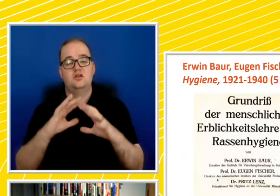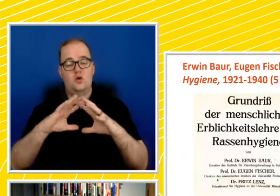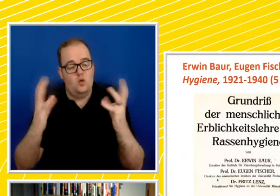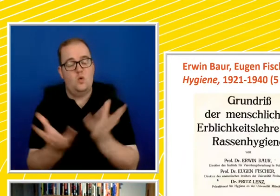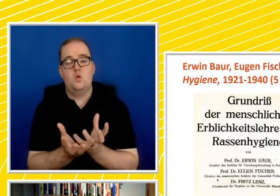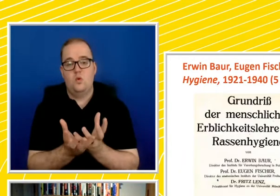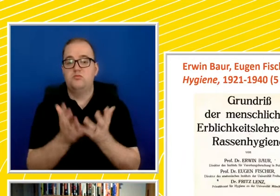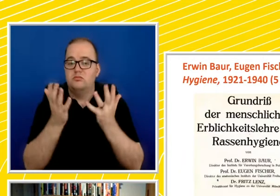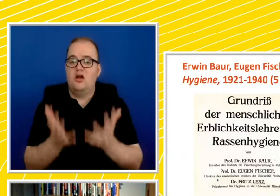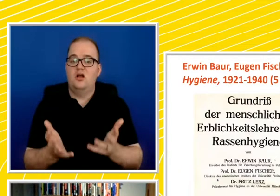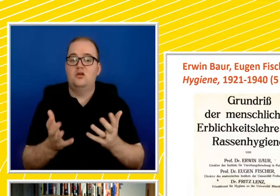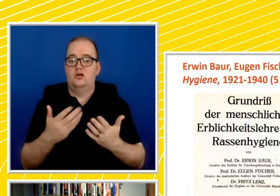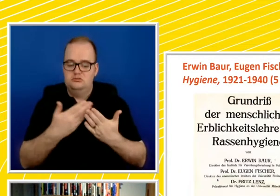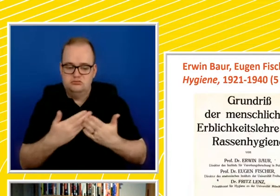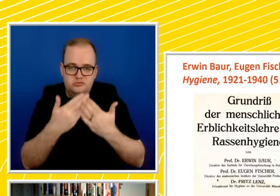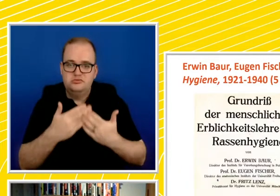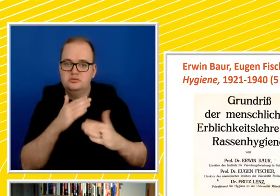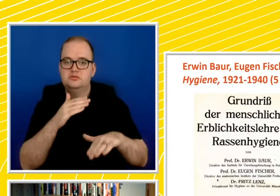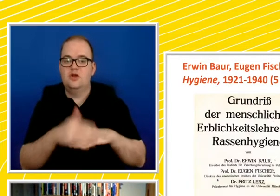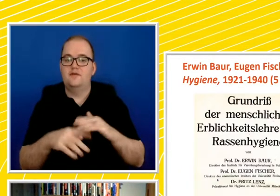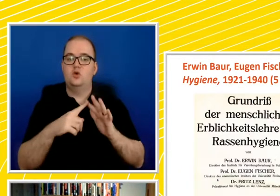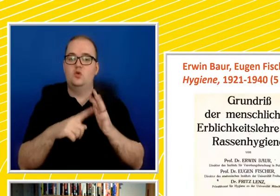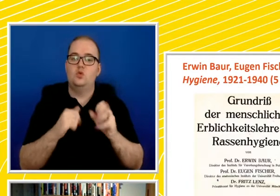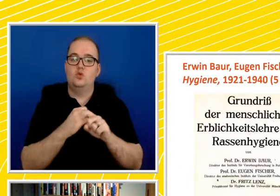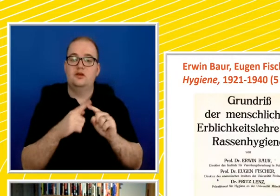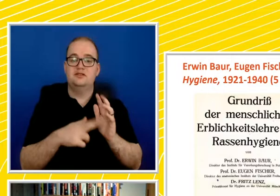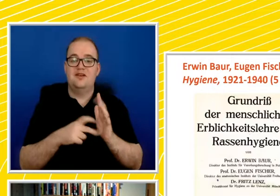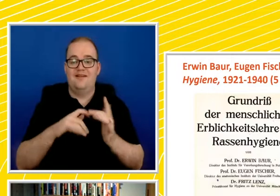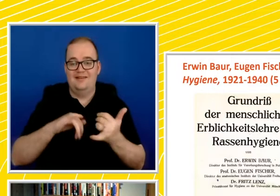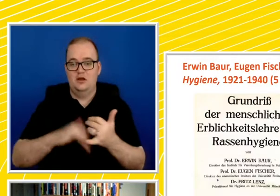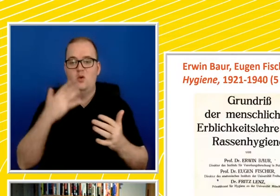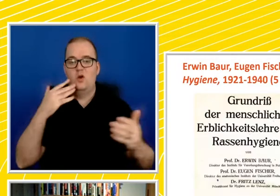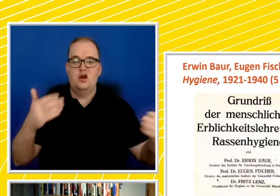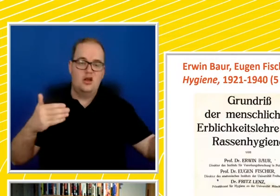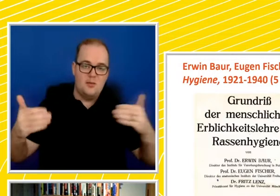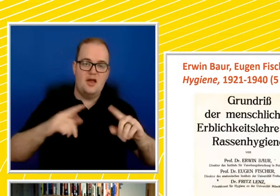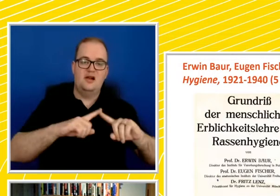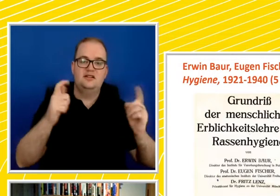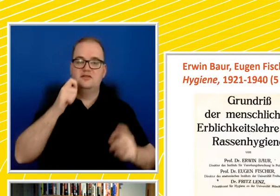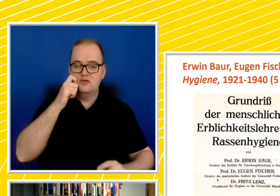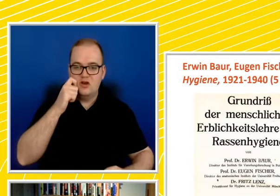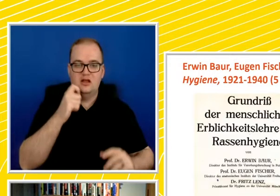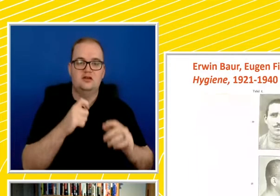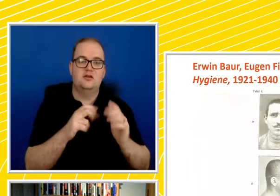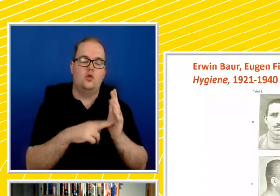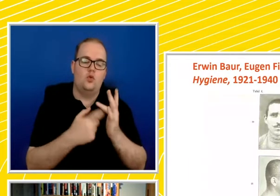enterprise in this space. The comparison of Nordic race, Alpine race, Mediterranean race,